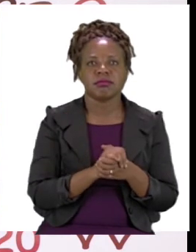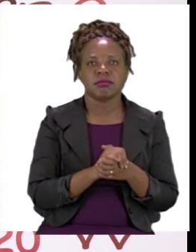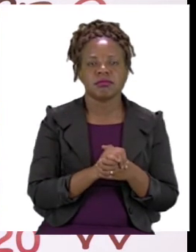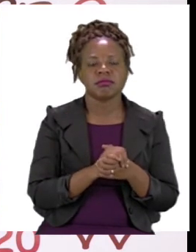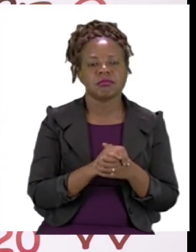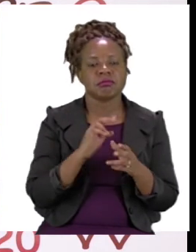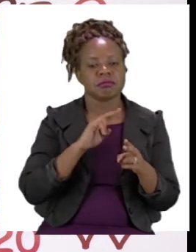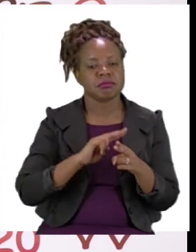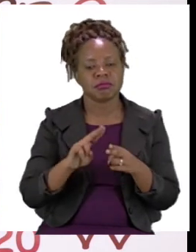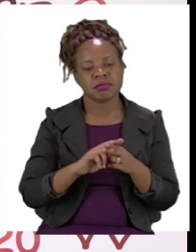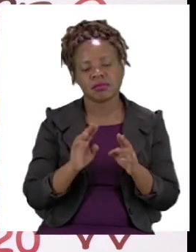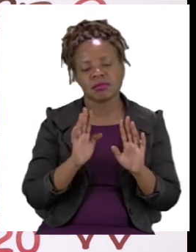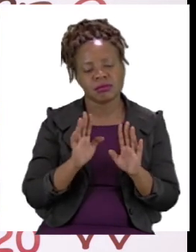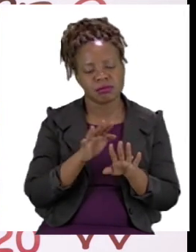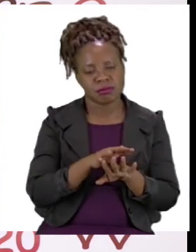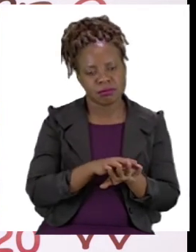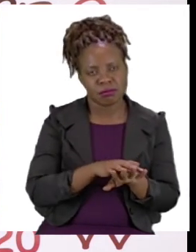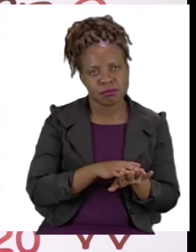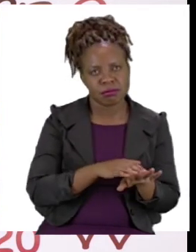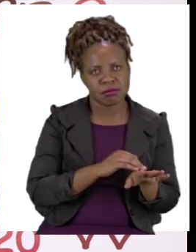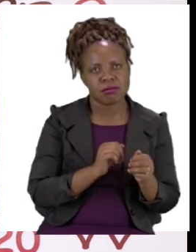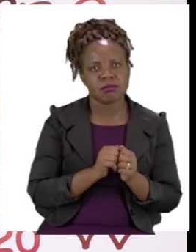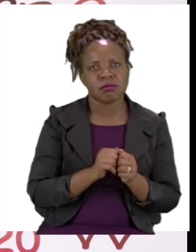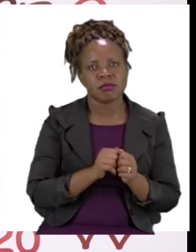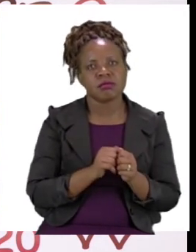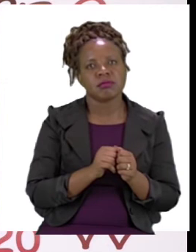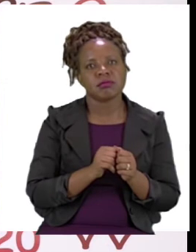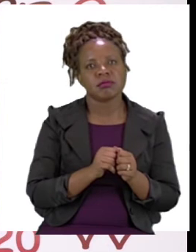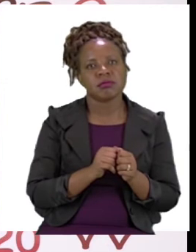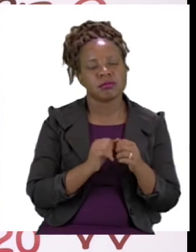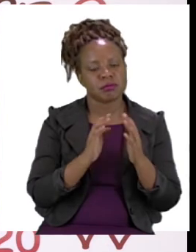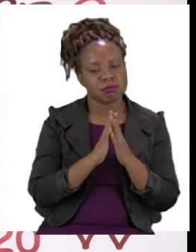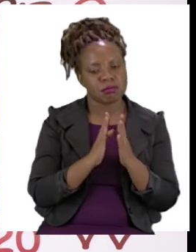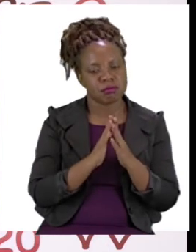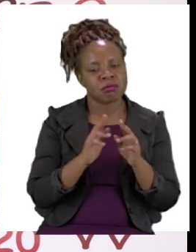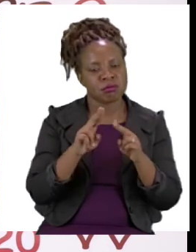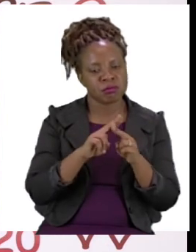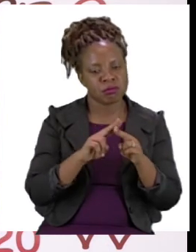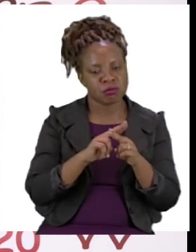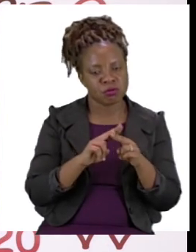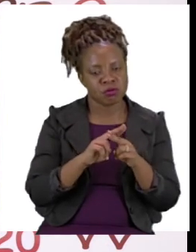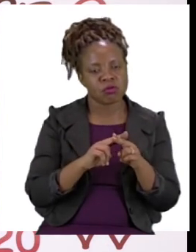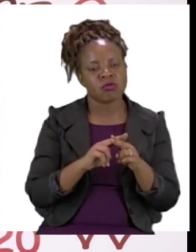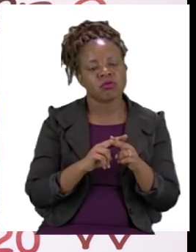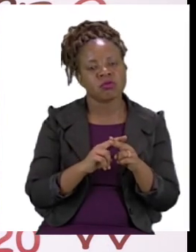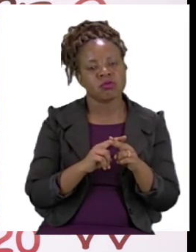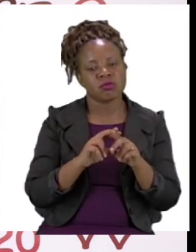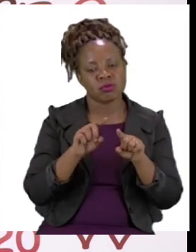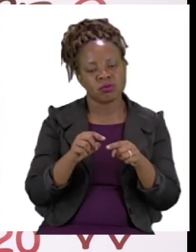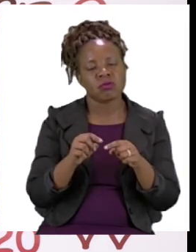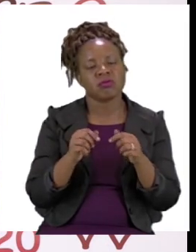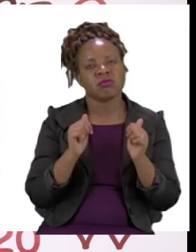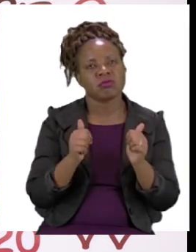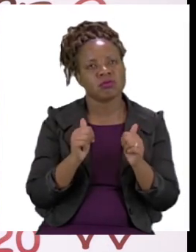your time children. Make sure that you use the counters carefully when you are completing your choo-choo trains. Also please